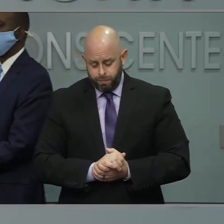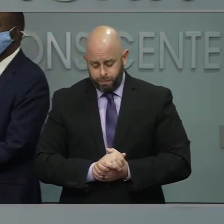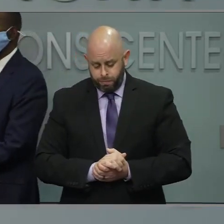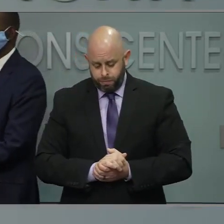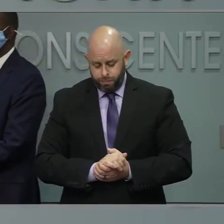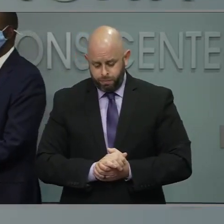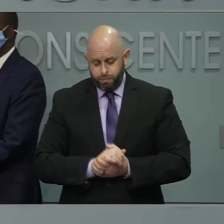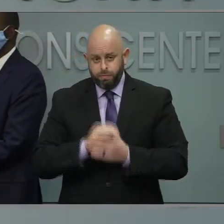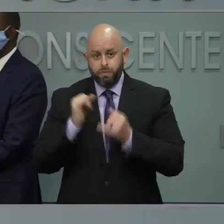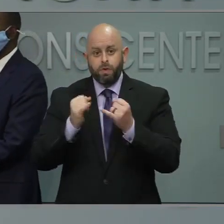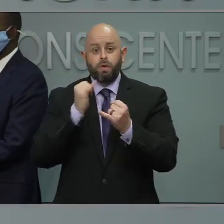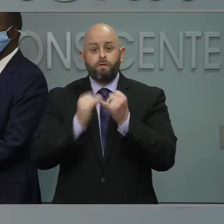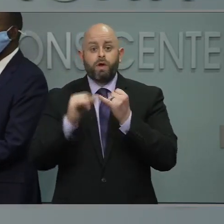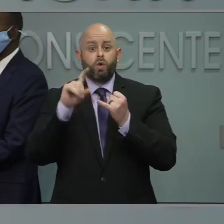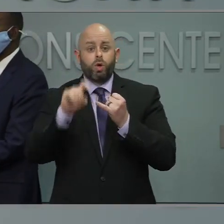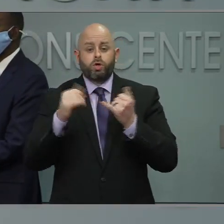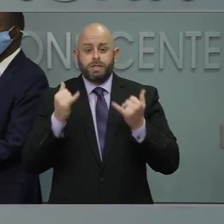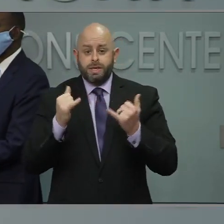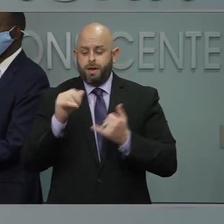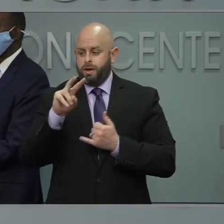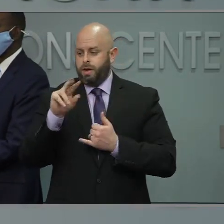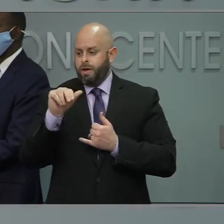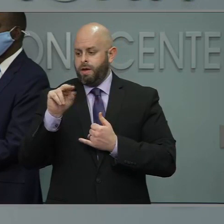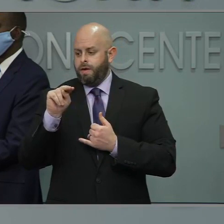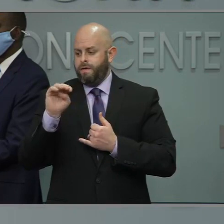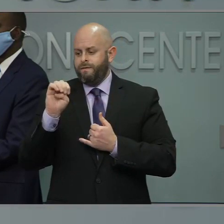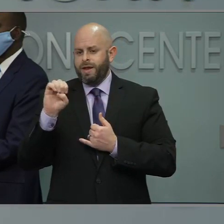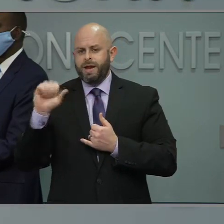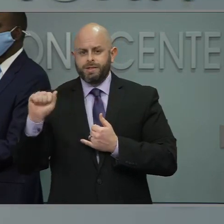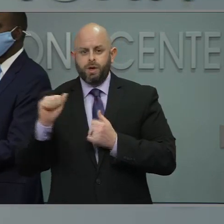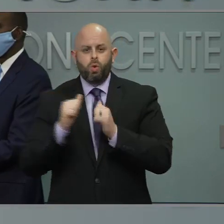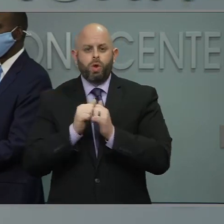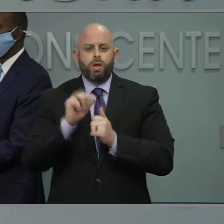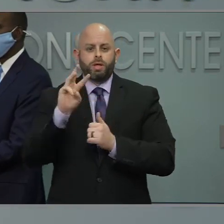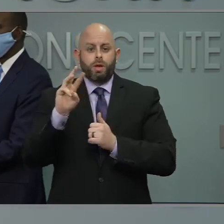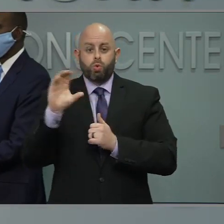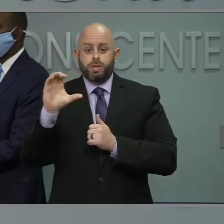Our final question today is from Vanessa Rufus with WCNC.